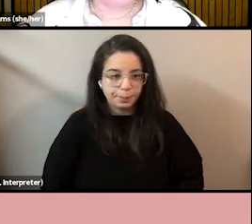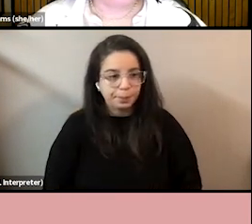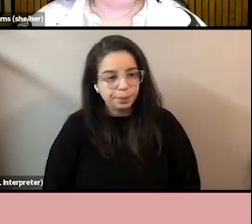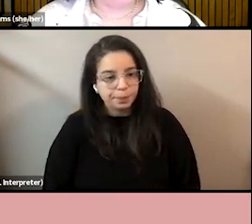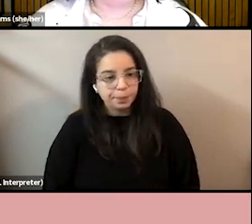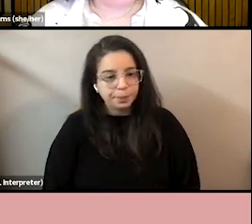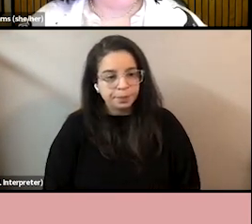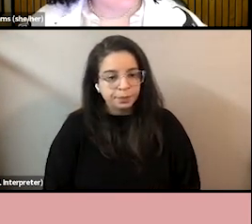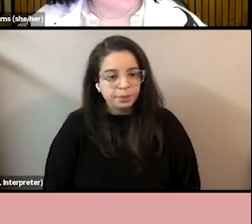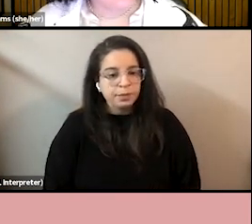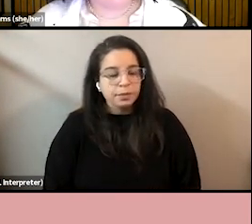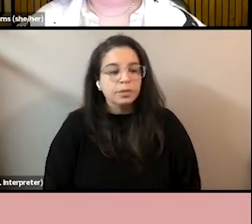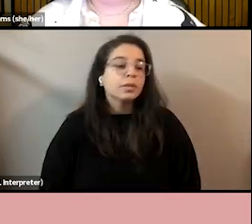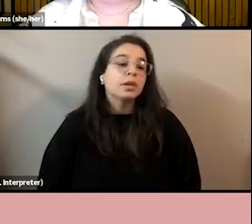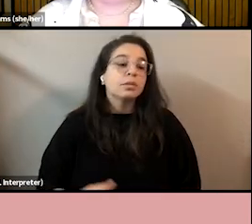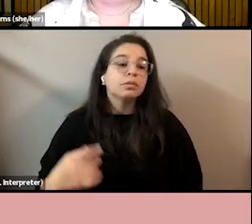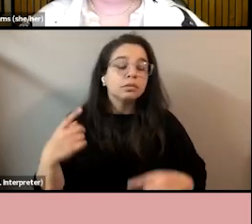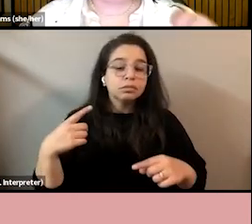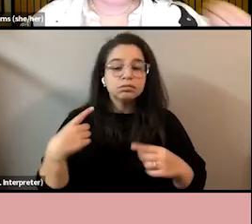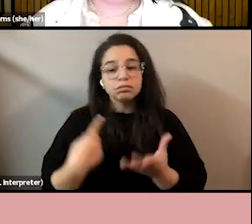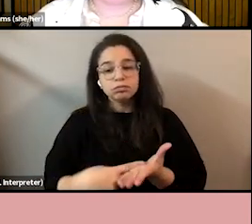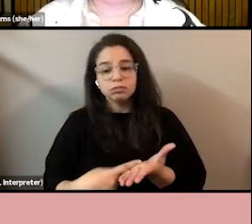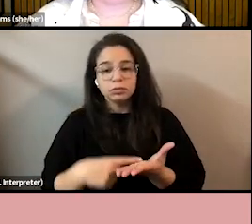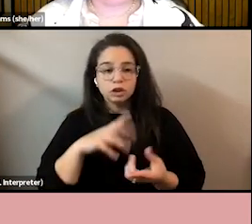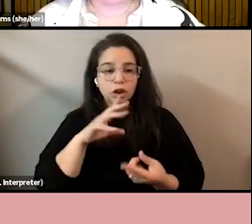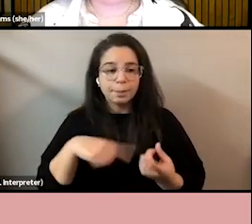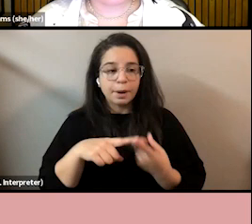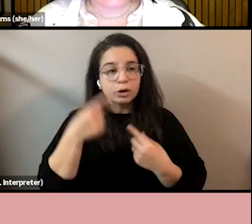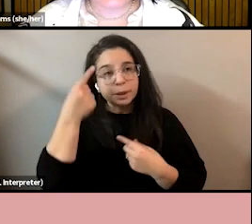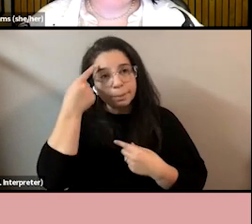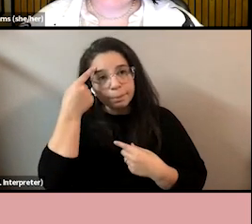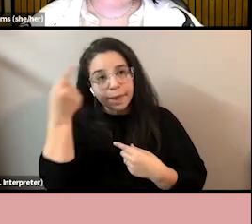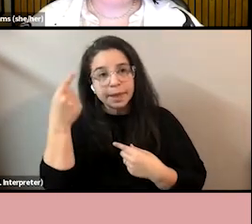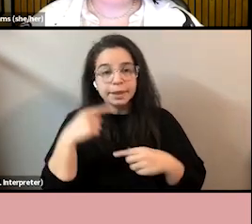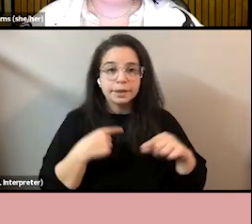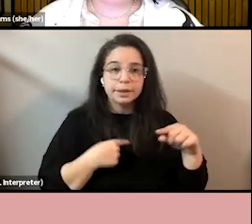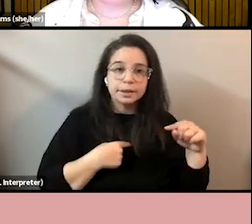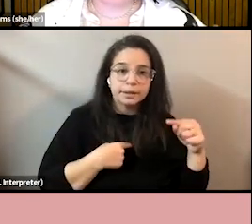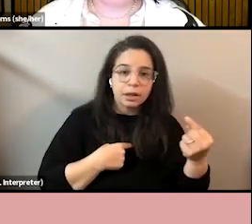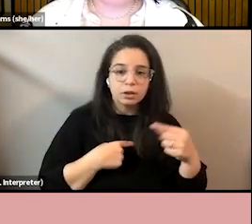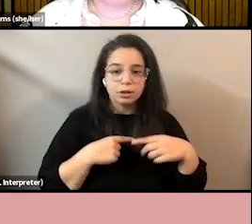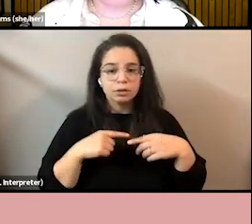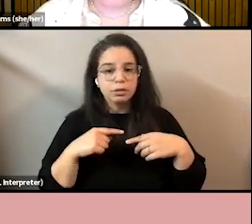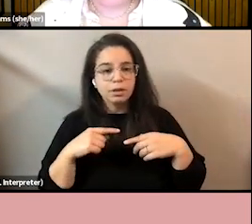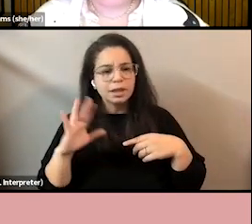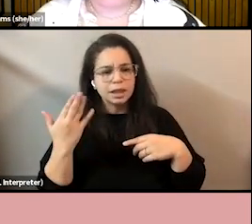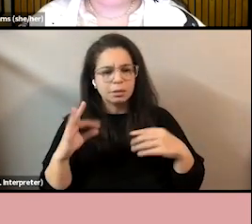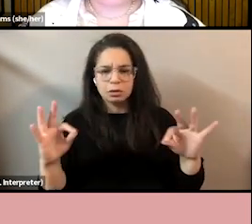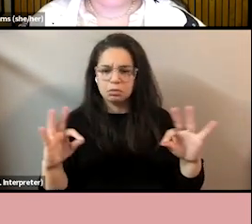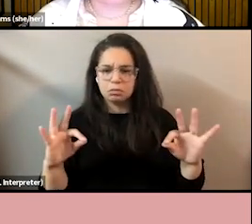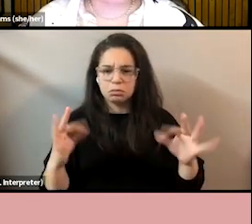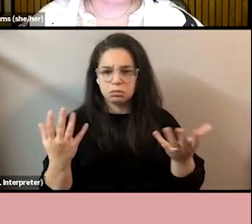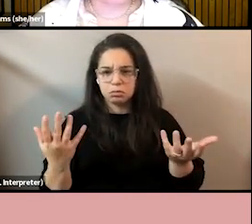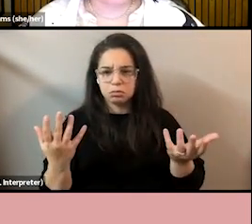And I think when we're just talking about things in terms of pennies or cents, it can seem insignificant. I mean, what is a few